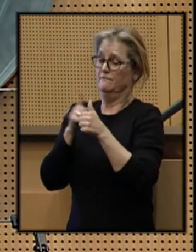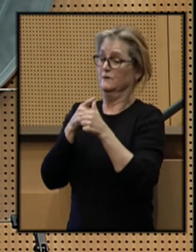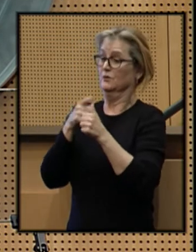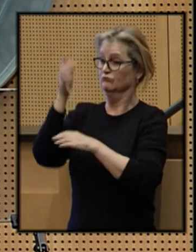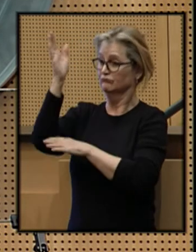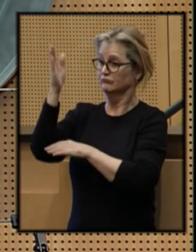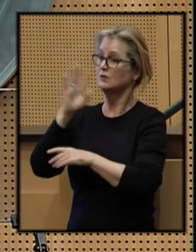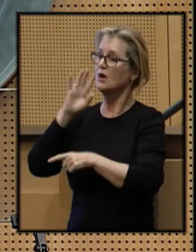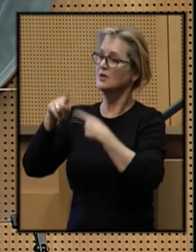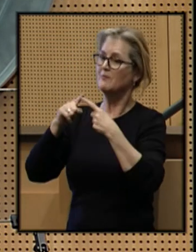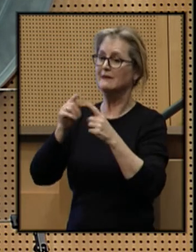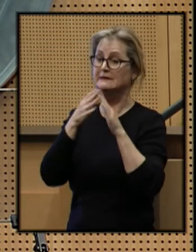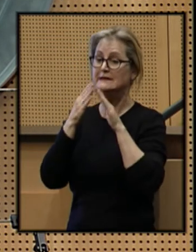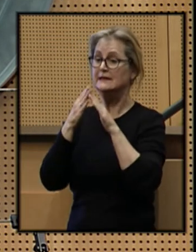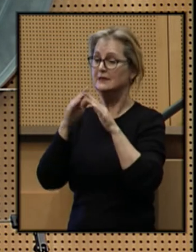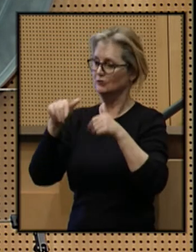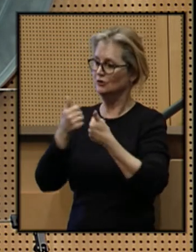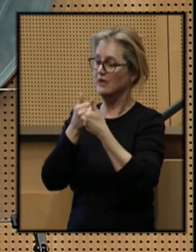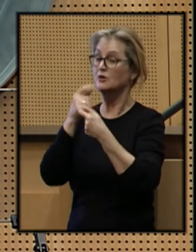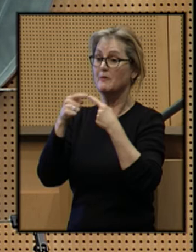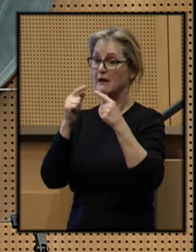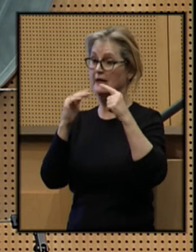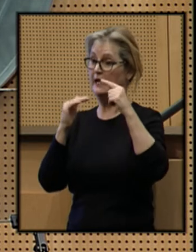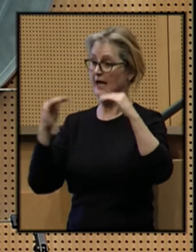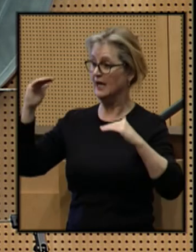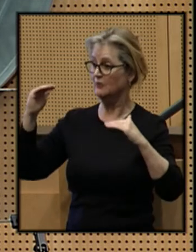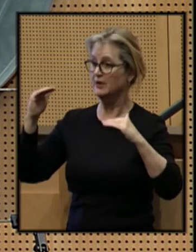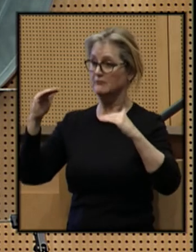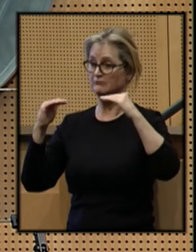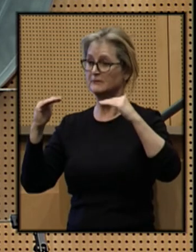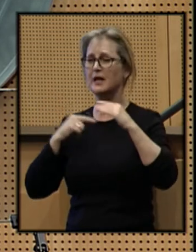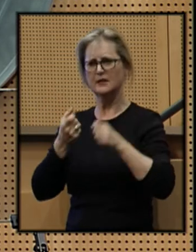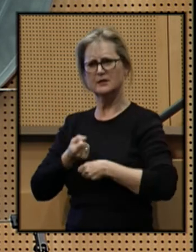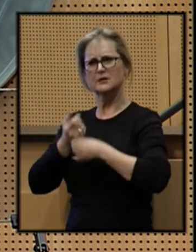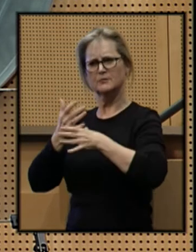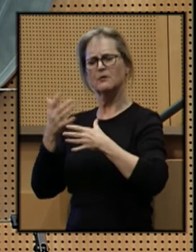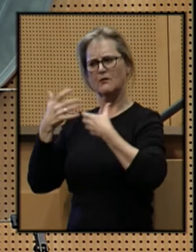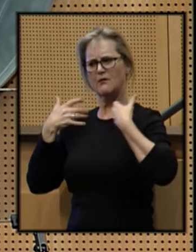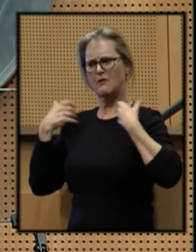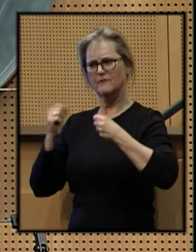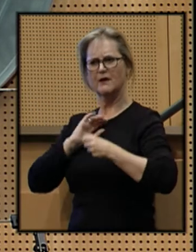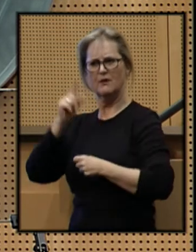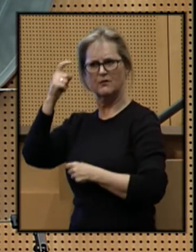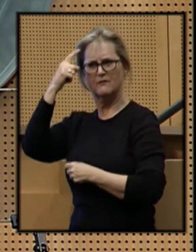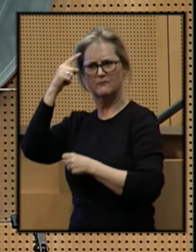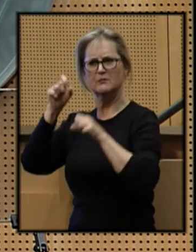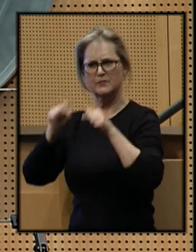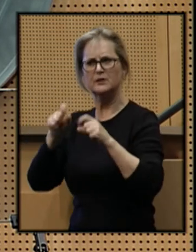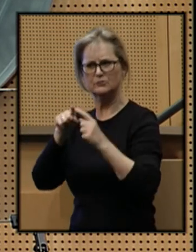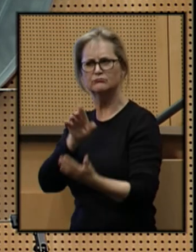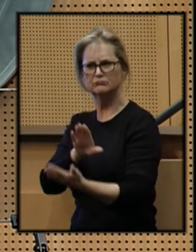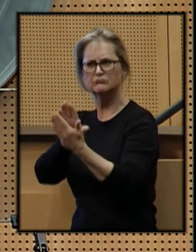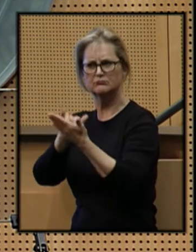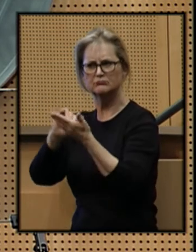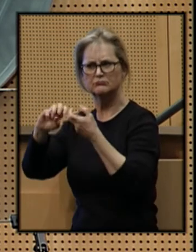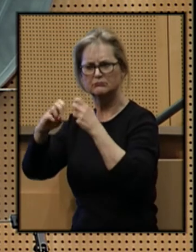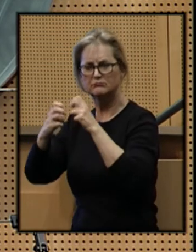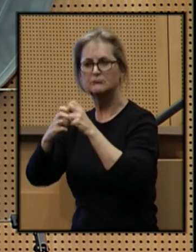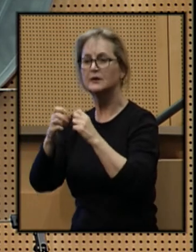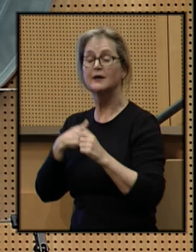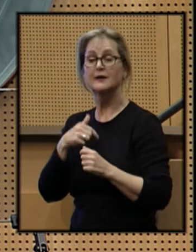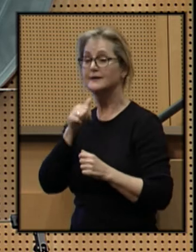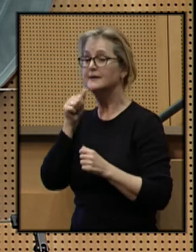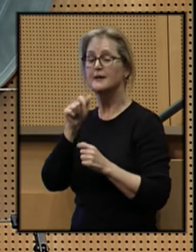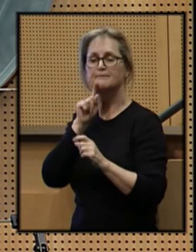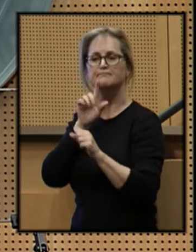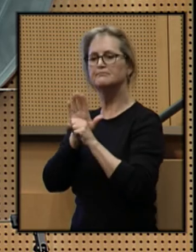talked about our city's challenges around equity and expressed my confidence in our government's ability to address them. I did